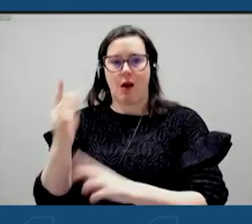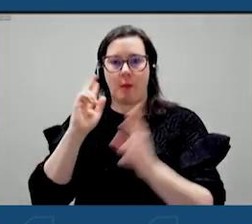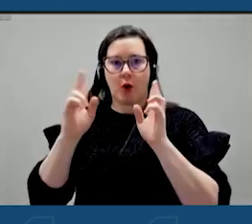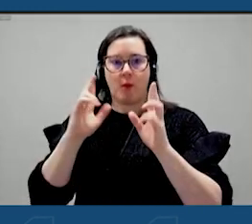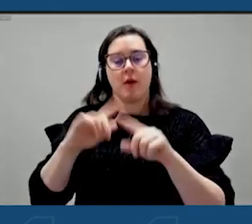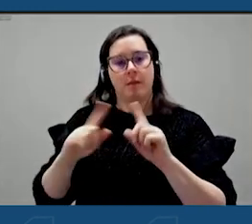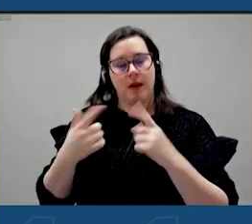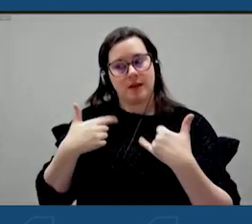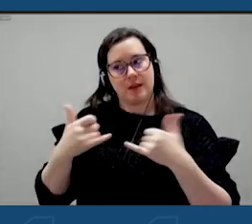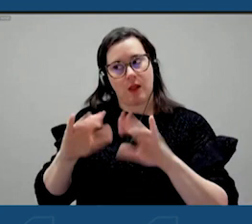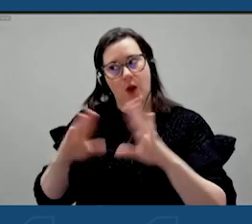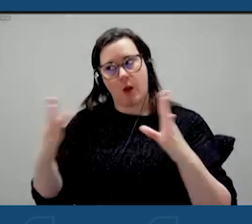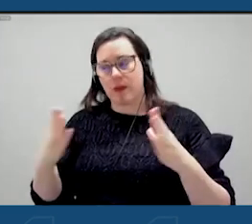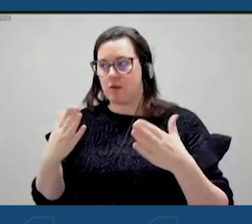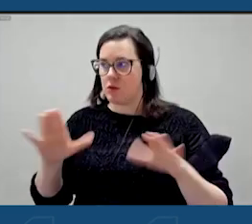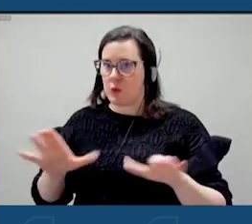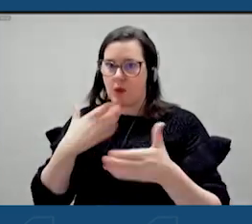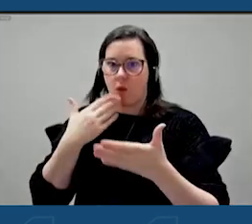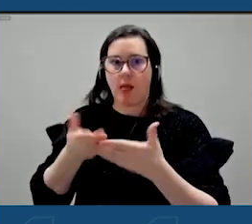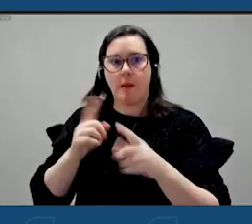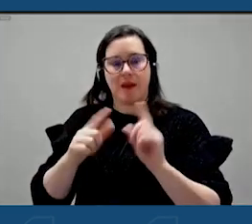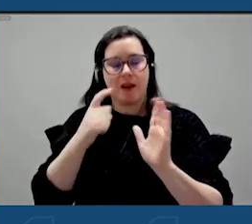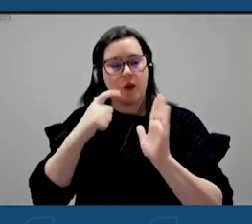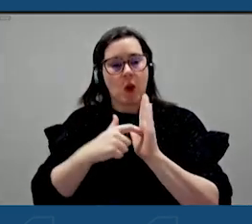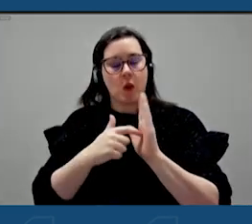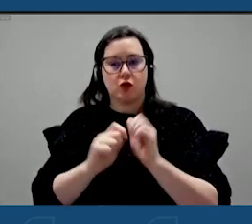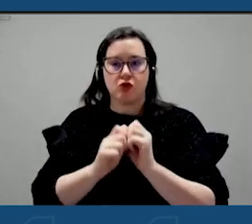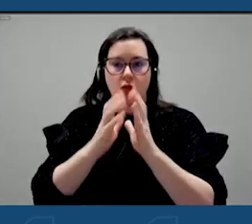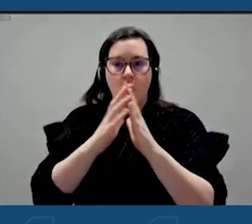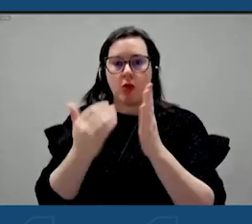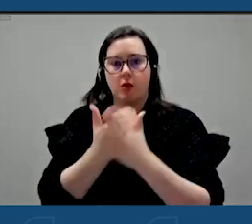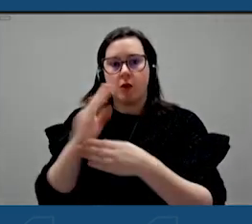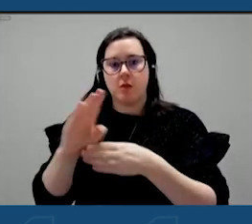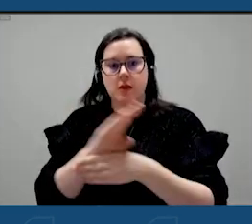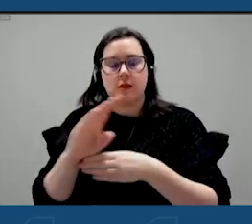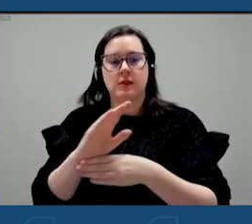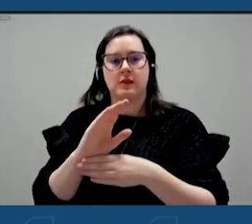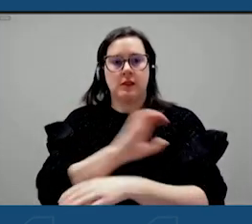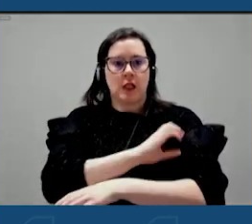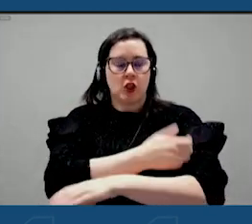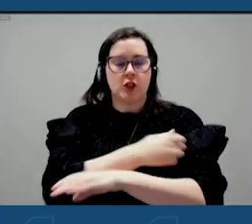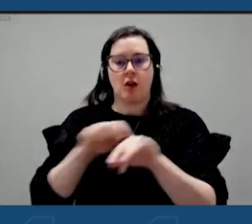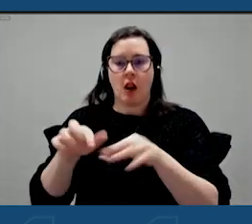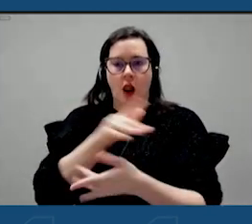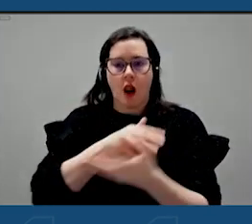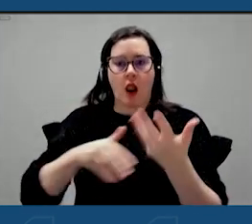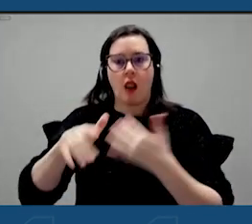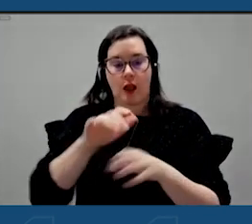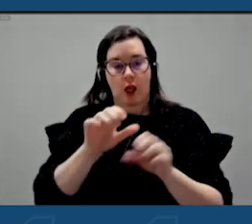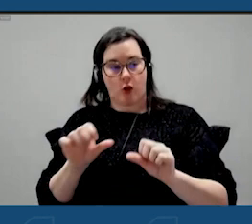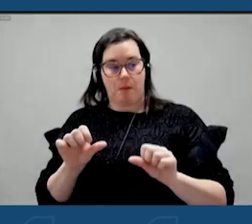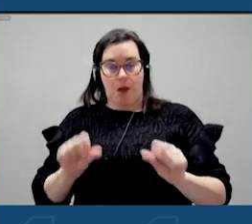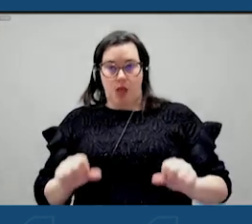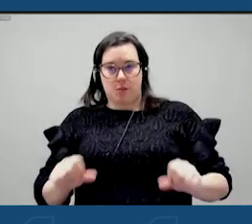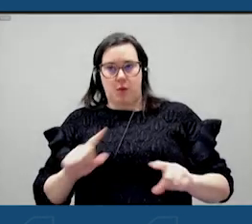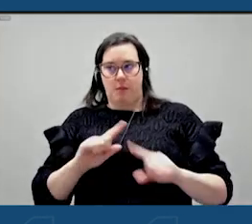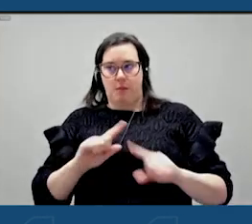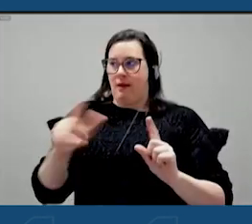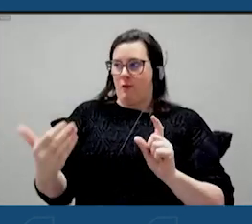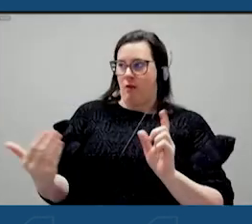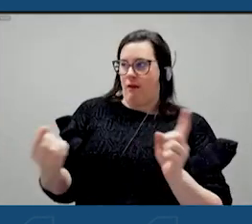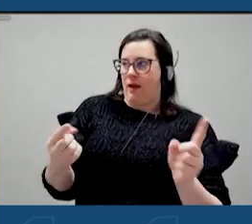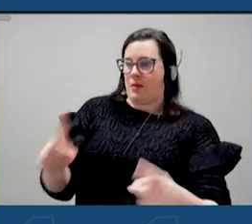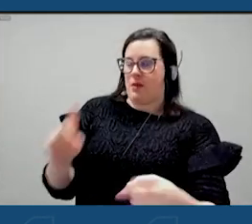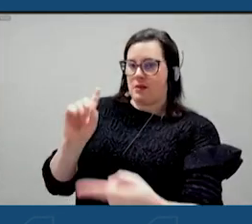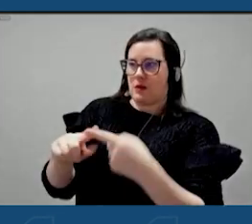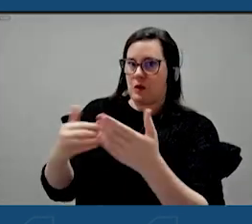still doing well, but you know, I saw a growth in new businesses and an energy there that always could have been, but it wasn't until new